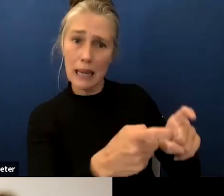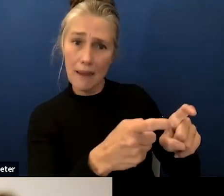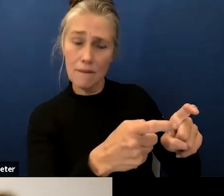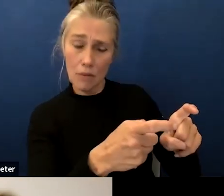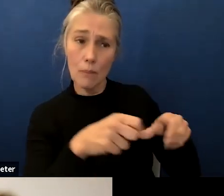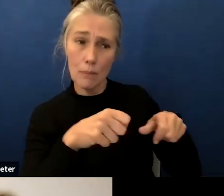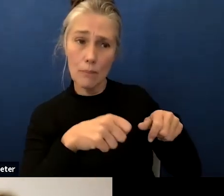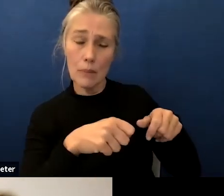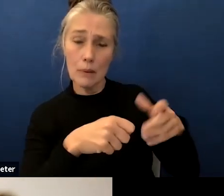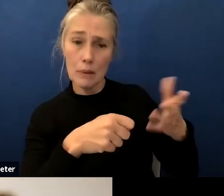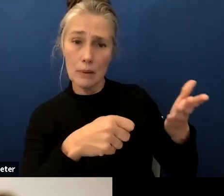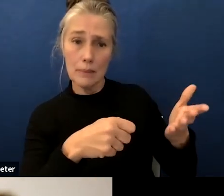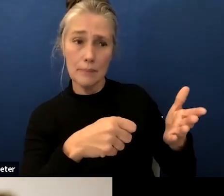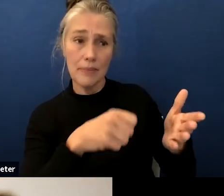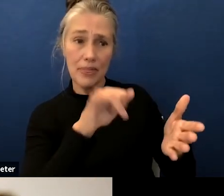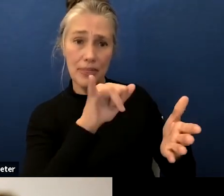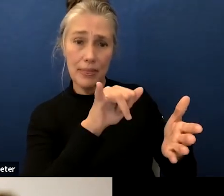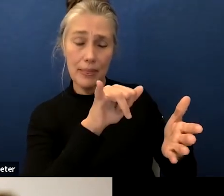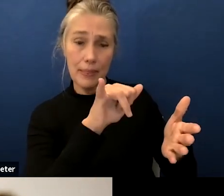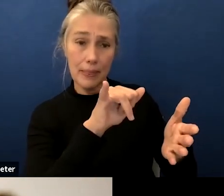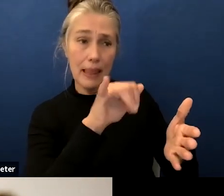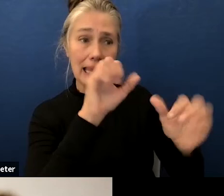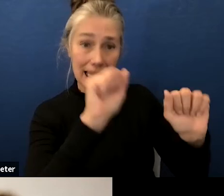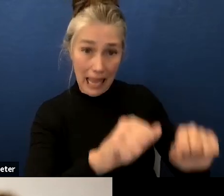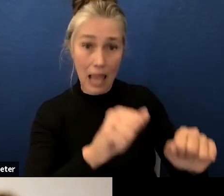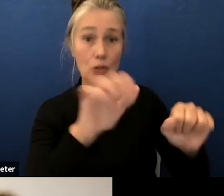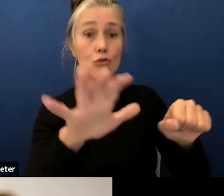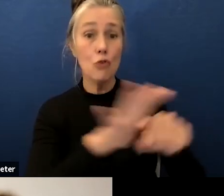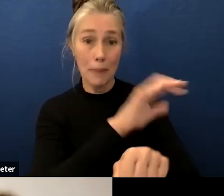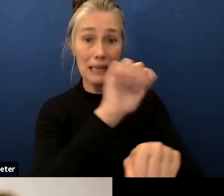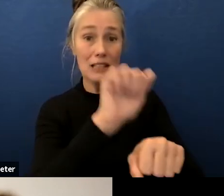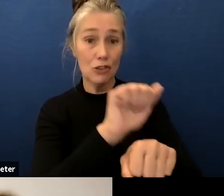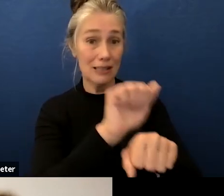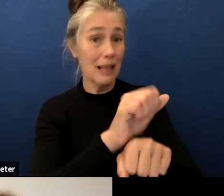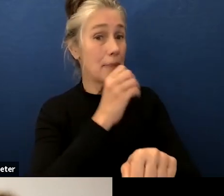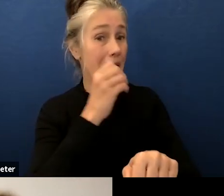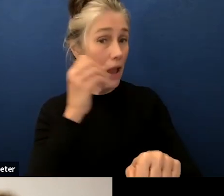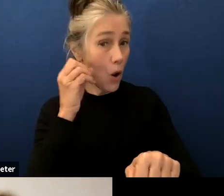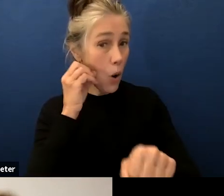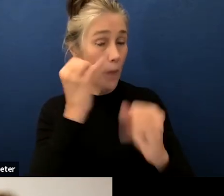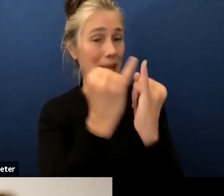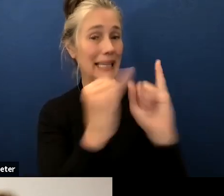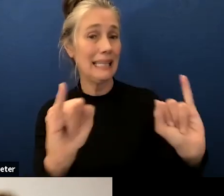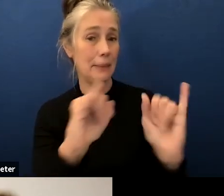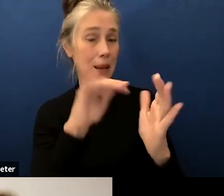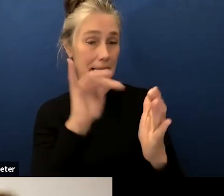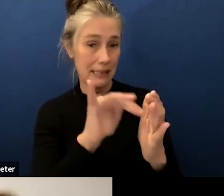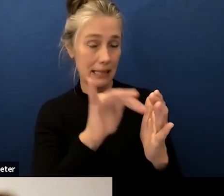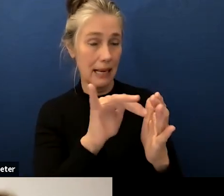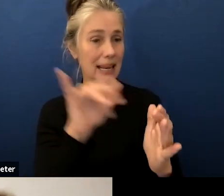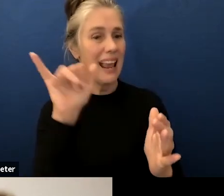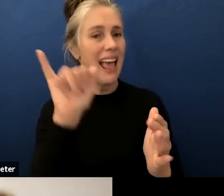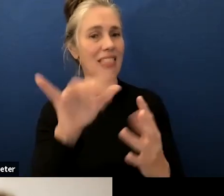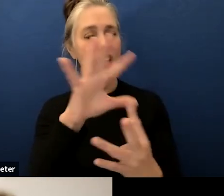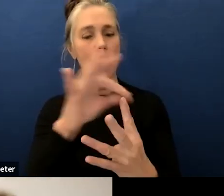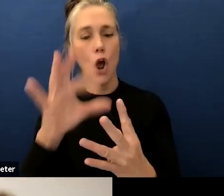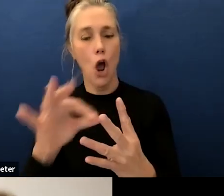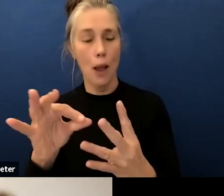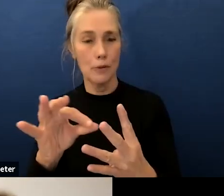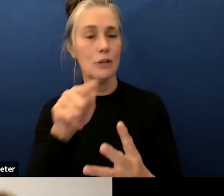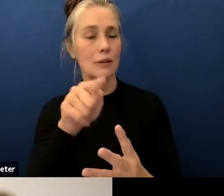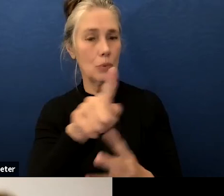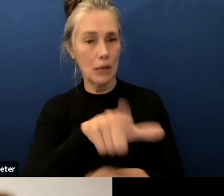if they complete their assignments even if they're at home so that option was put in place and fortified in